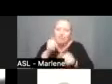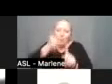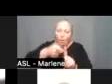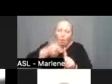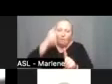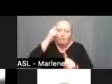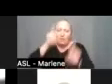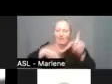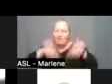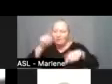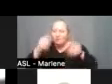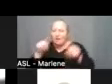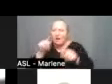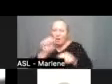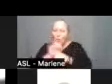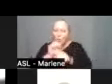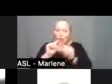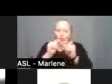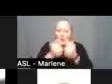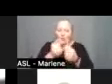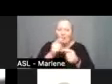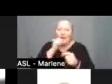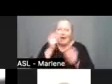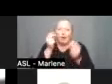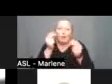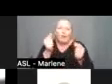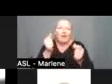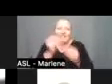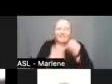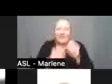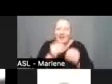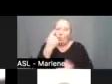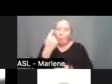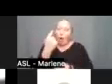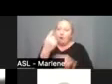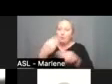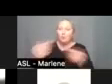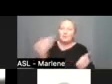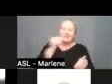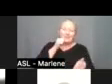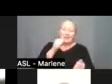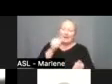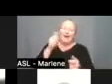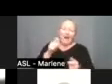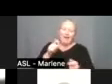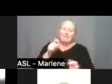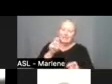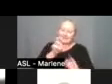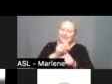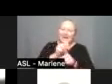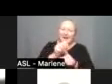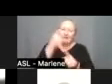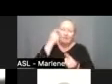workforce um it's not a quick fix there's no single solution and we really need to attack this from various